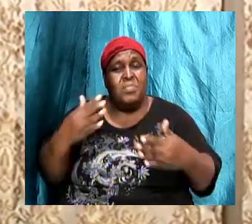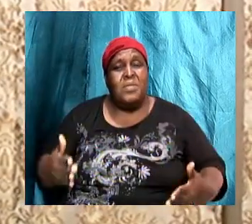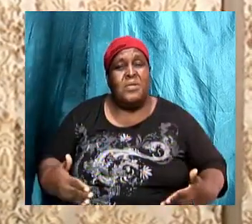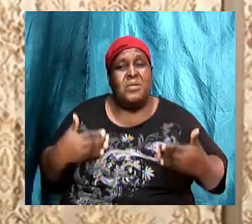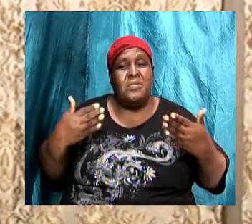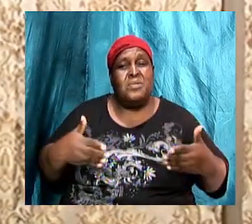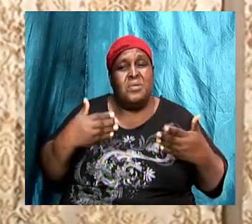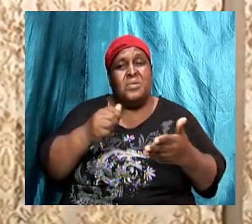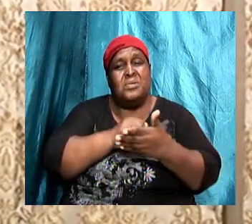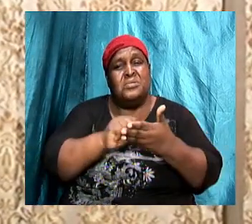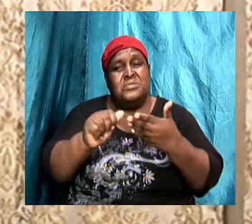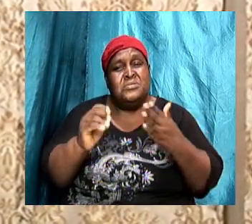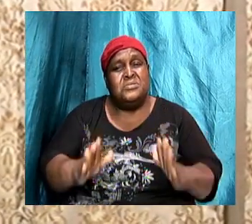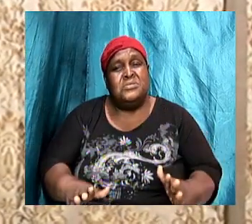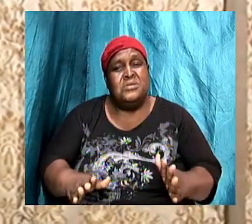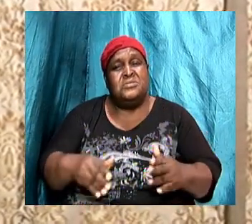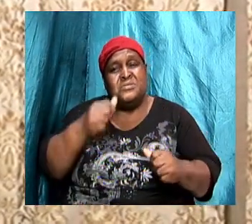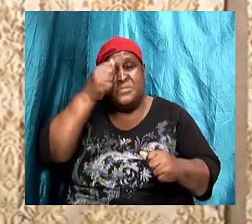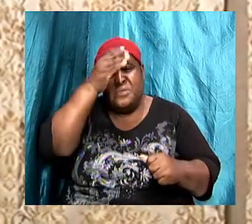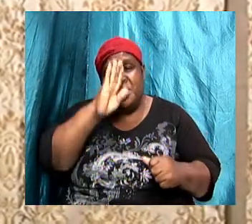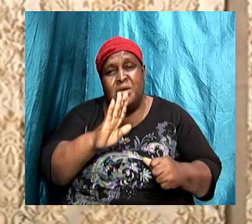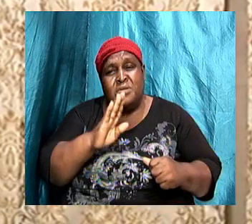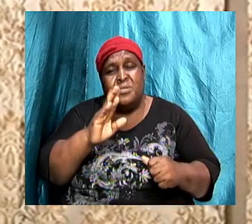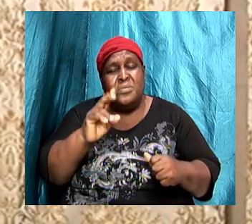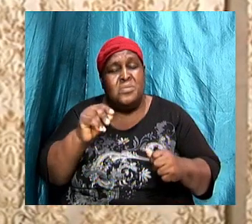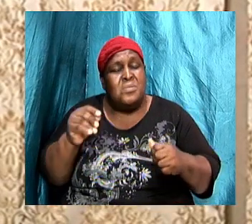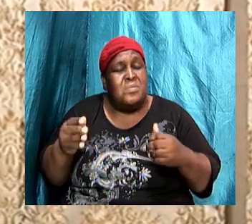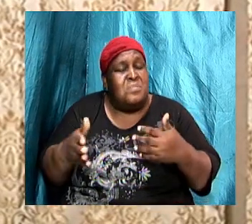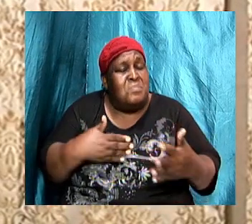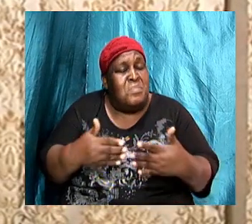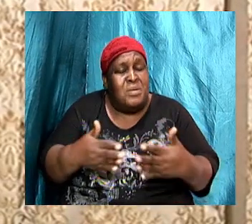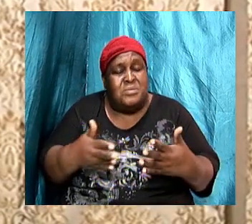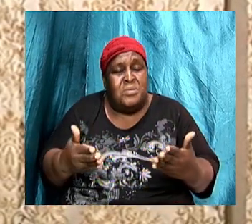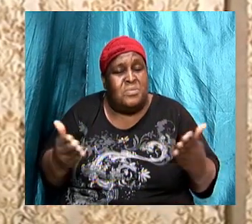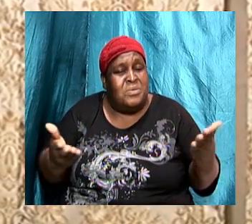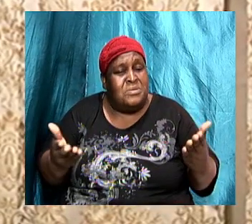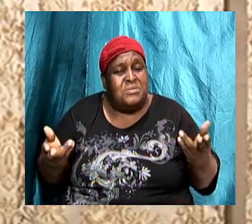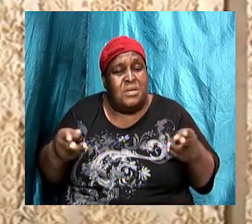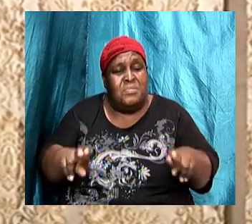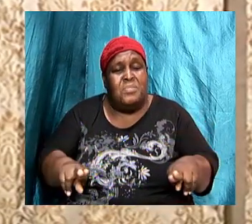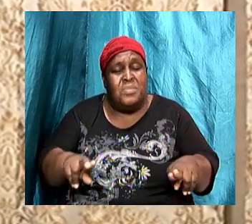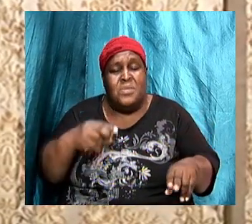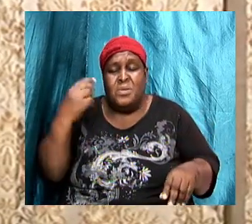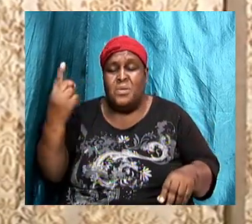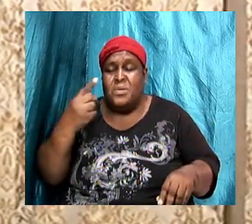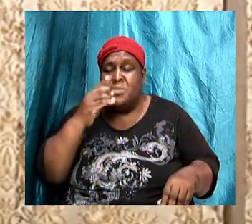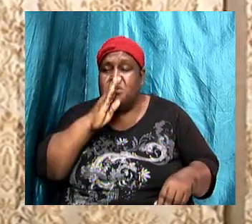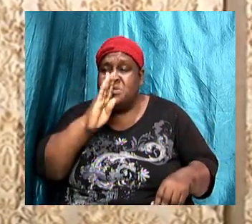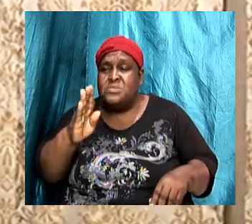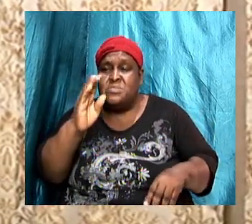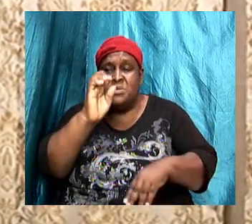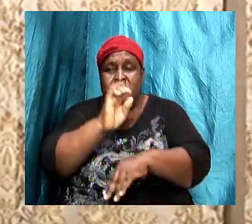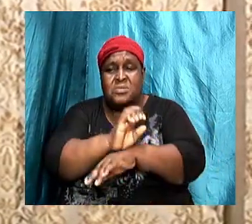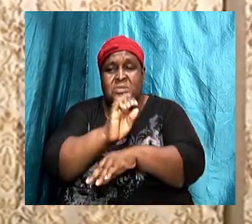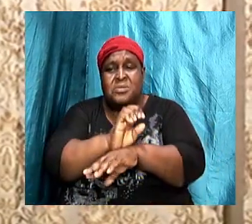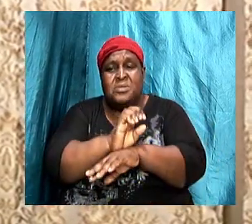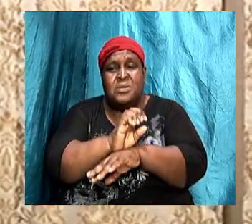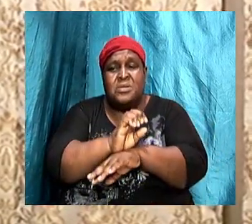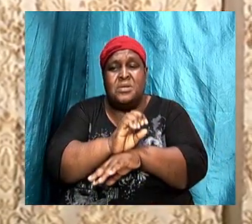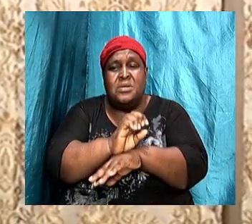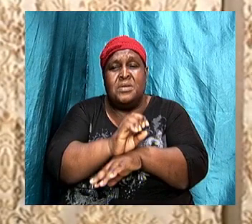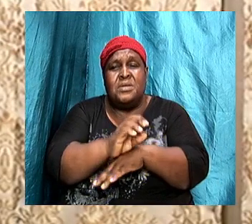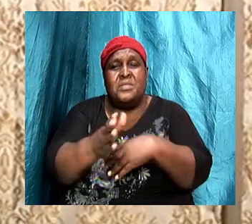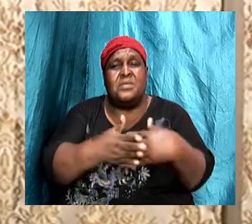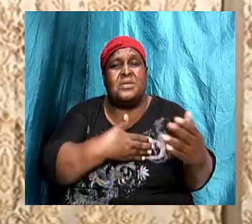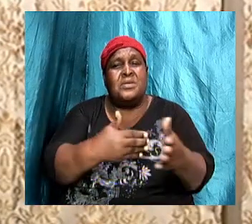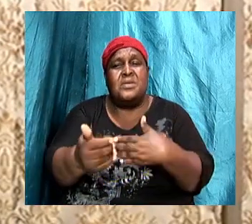in spite of what is happening there will always be a church and the gates of hell will